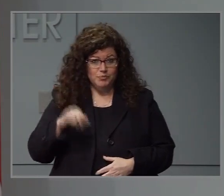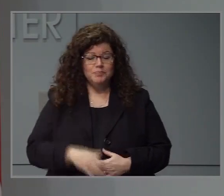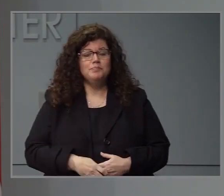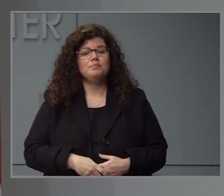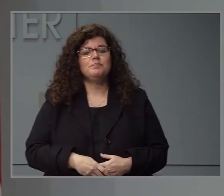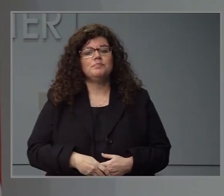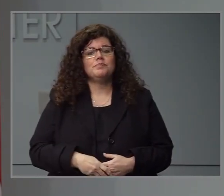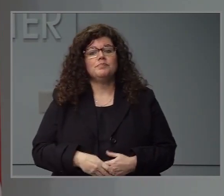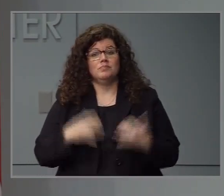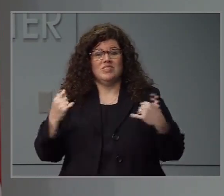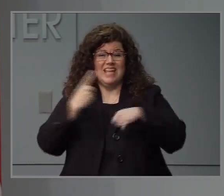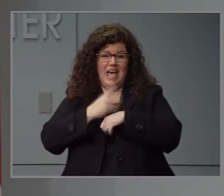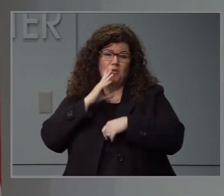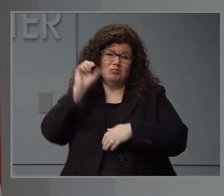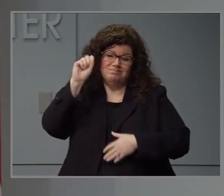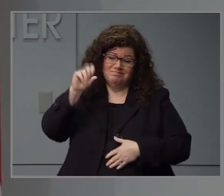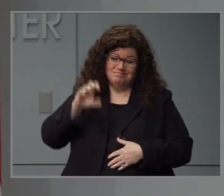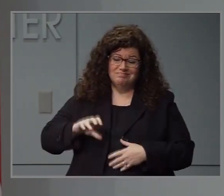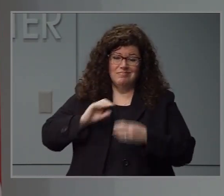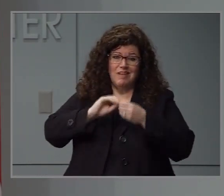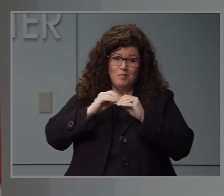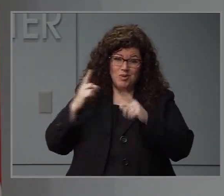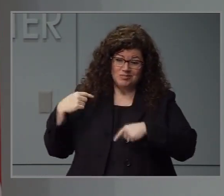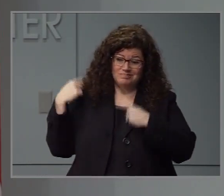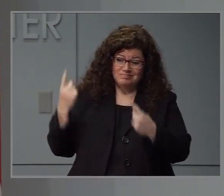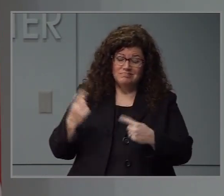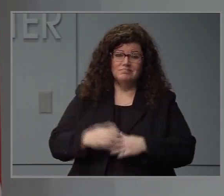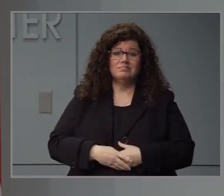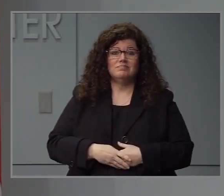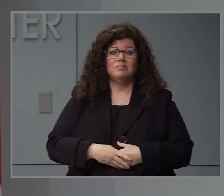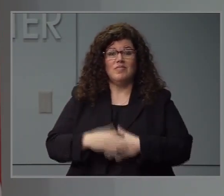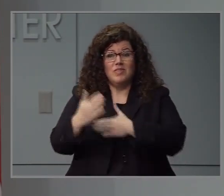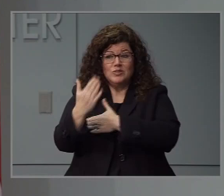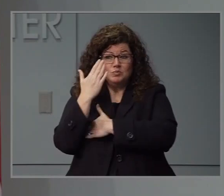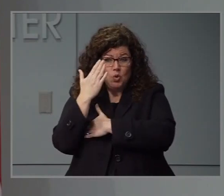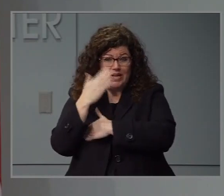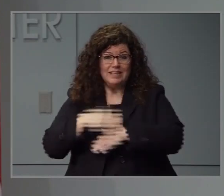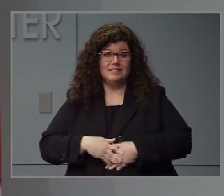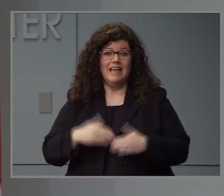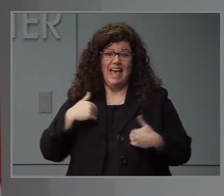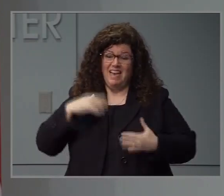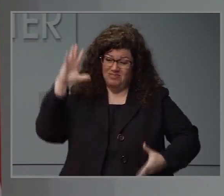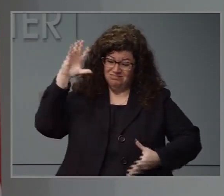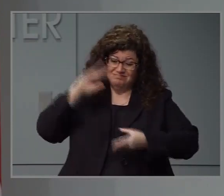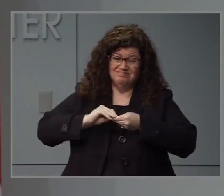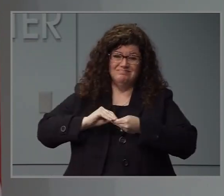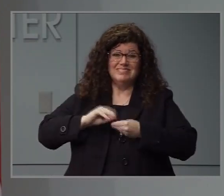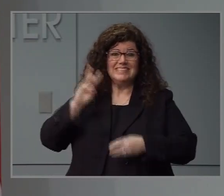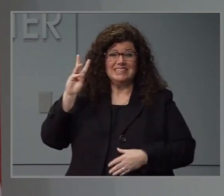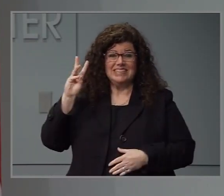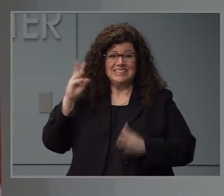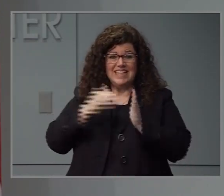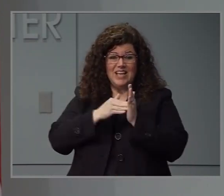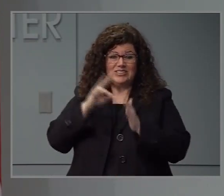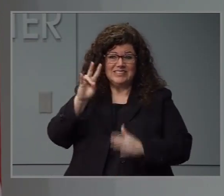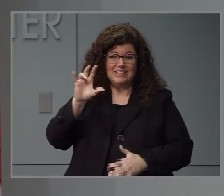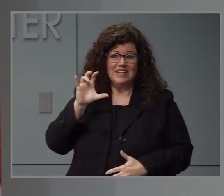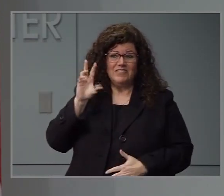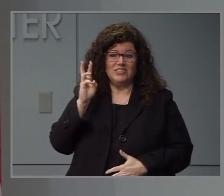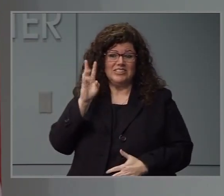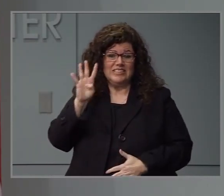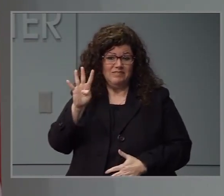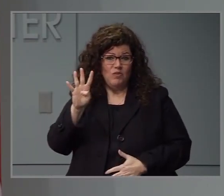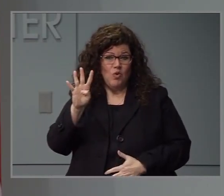I'll start with a rundown of our numbers. As of this morning, there were 6,764 cases